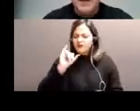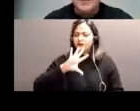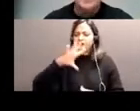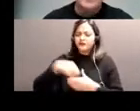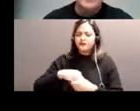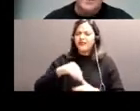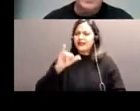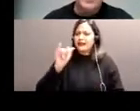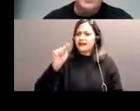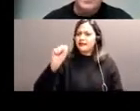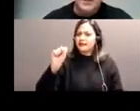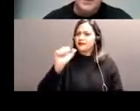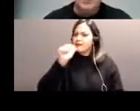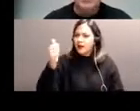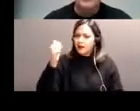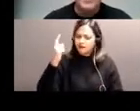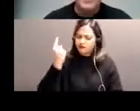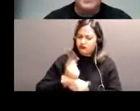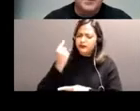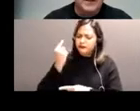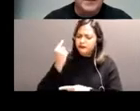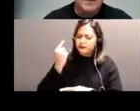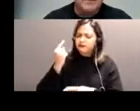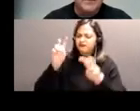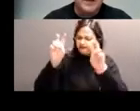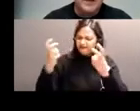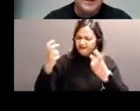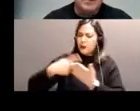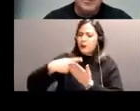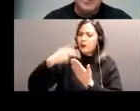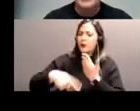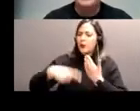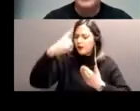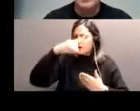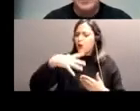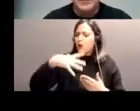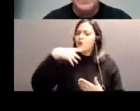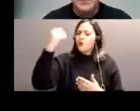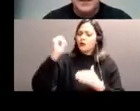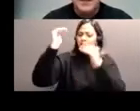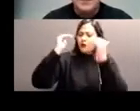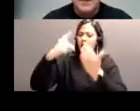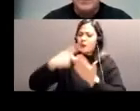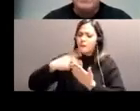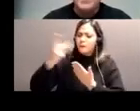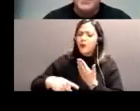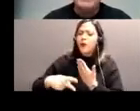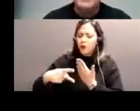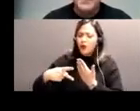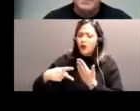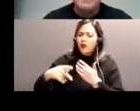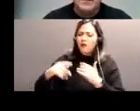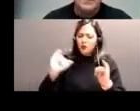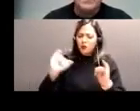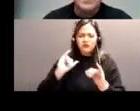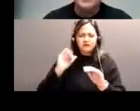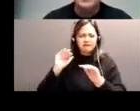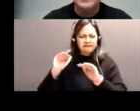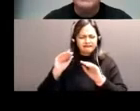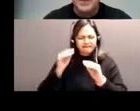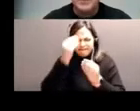identify abuse and help older adults at risk. Deborah genuinely believes that we must have a safe,